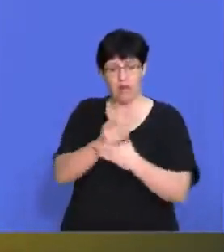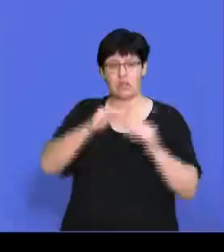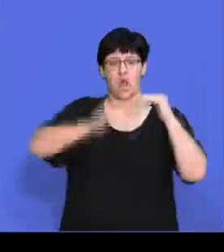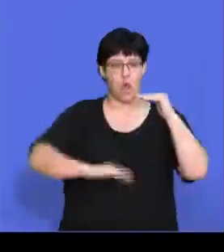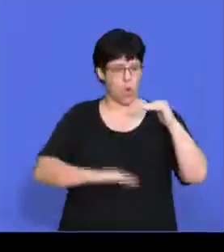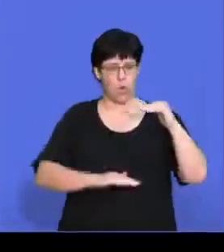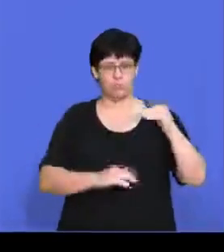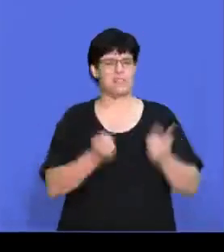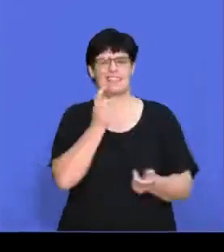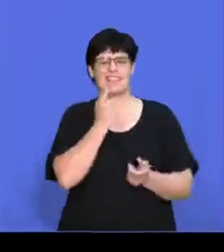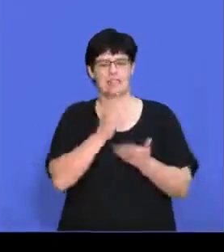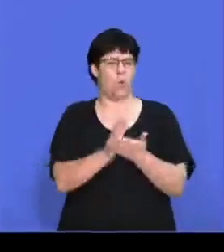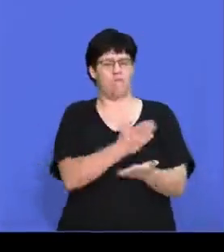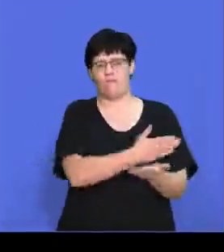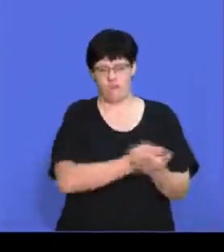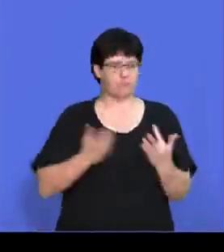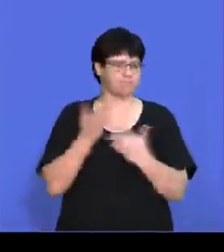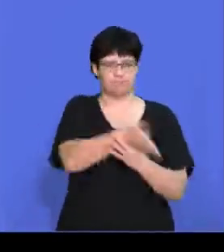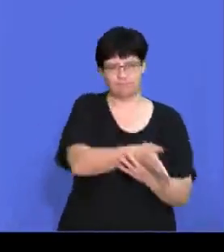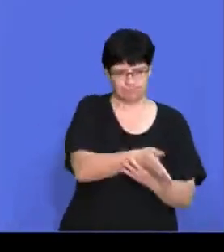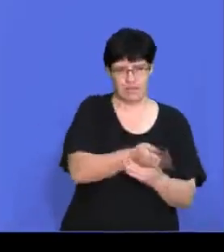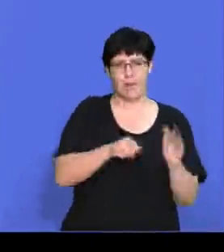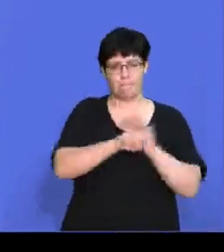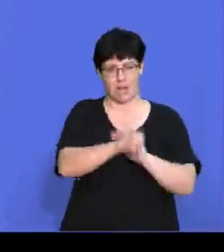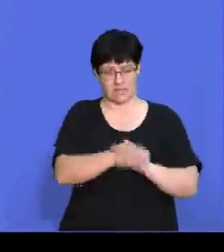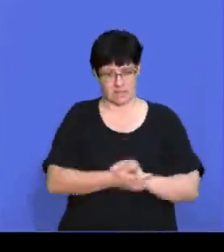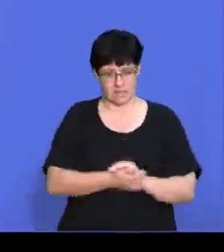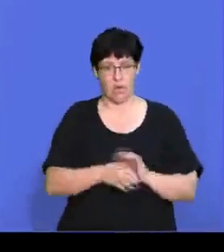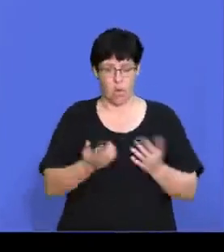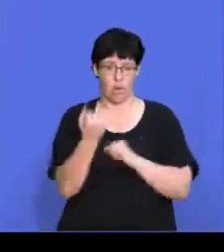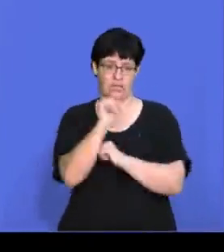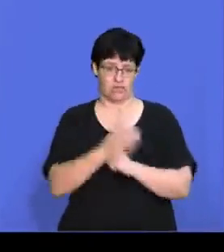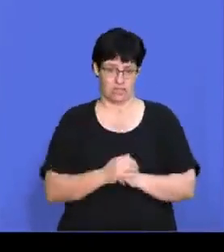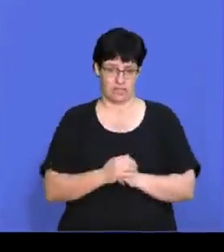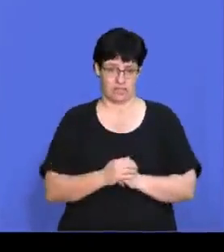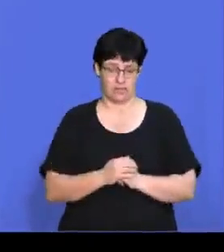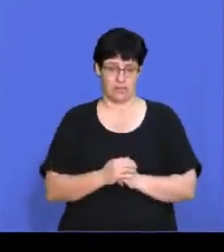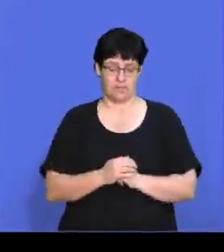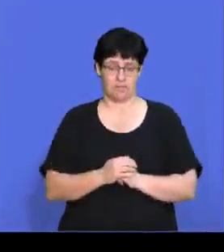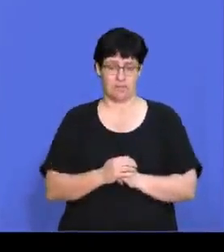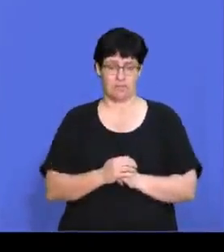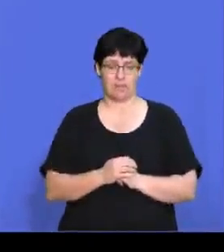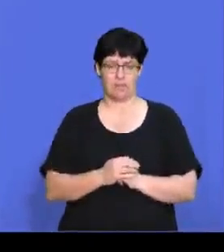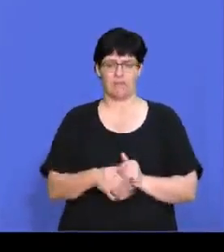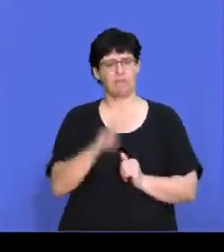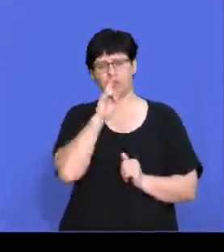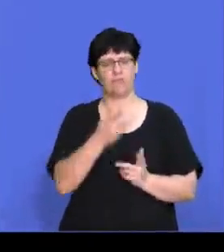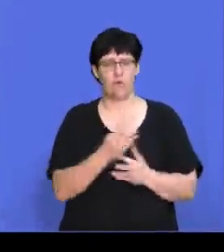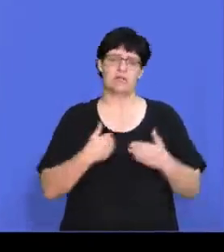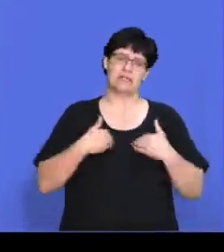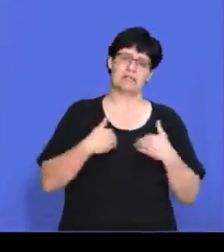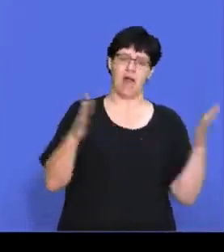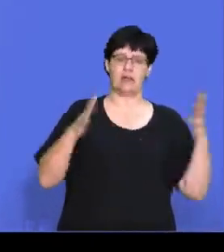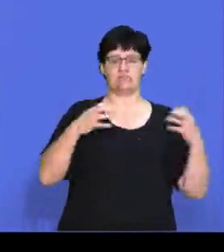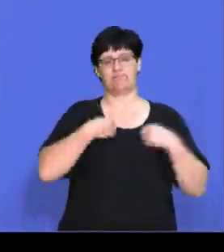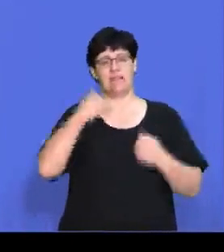then it is easy for new businesses to enter the market or industry. So if we look, if you want to start your own cell